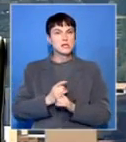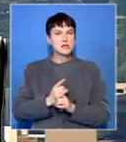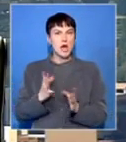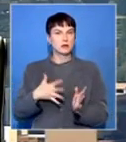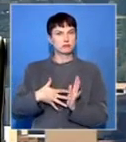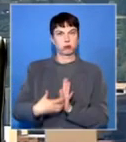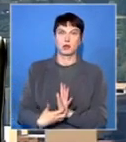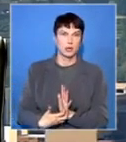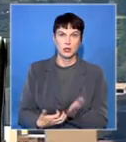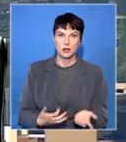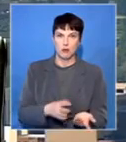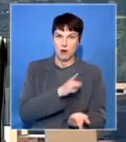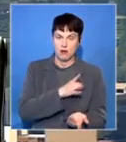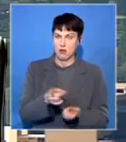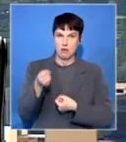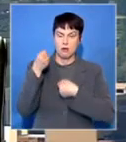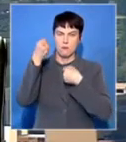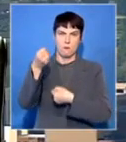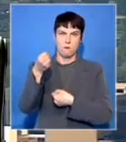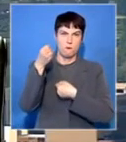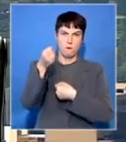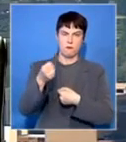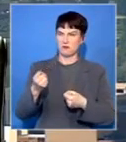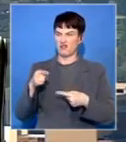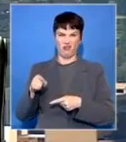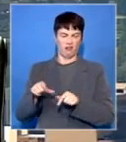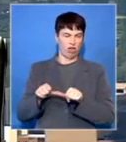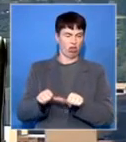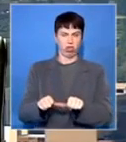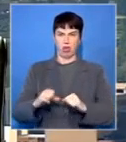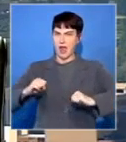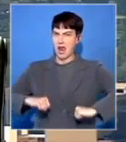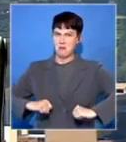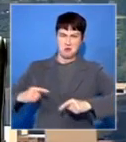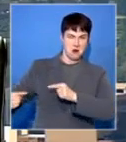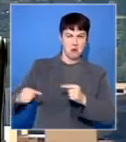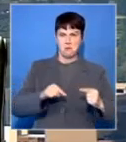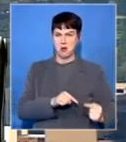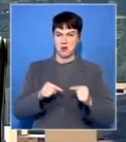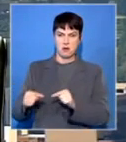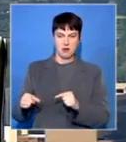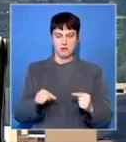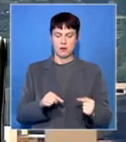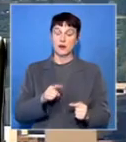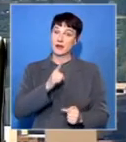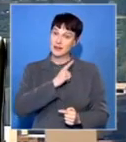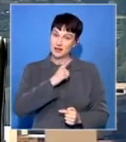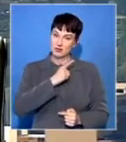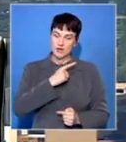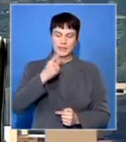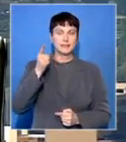in the face of non-agrements. And that's when I decided to, after my